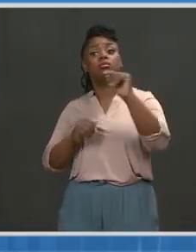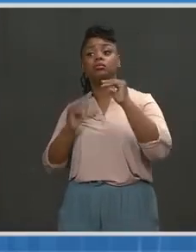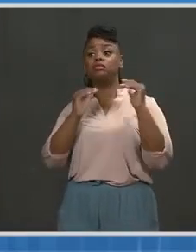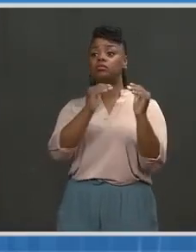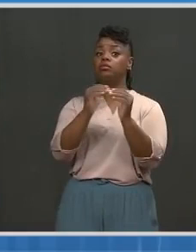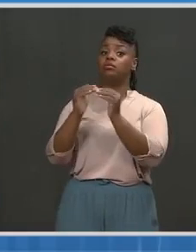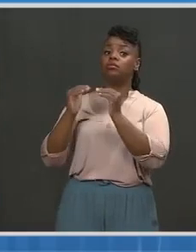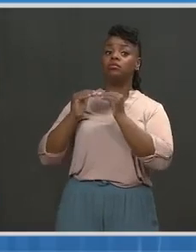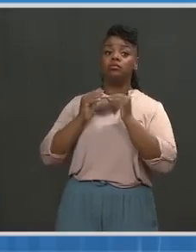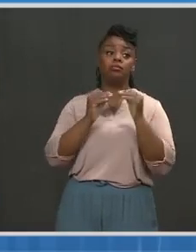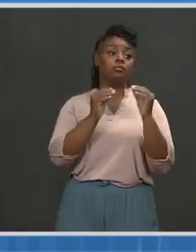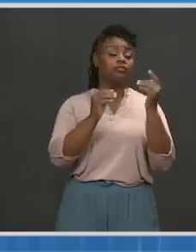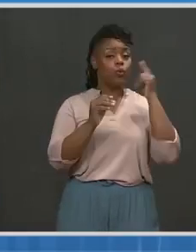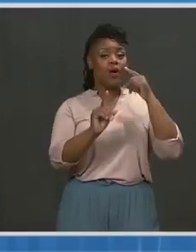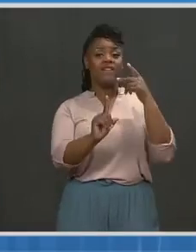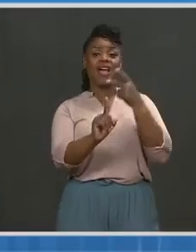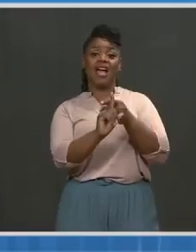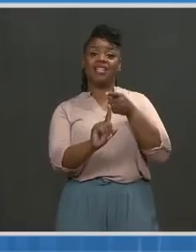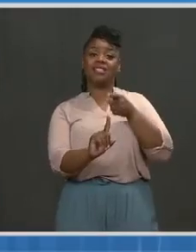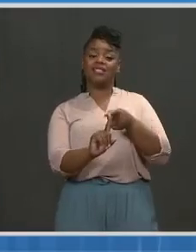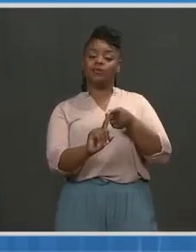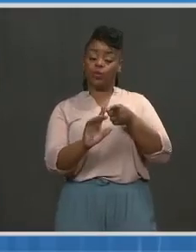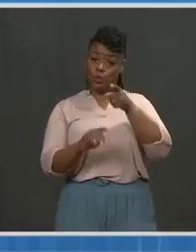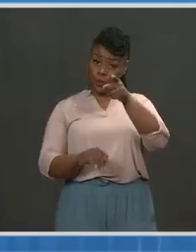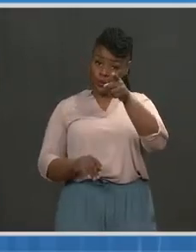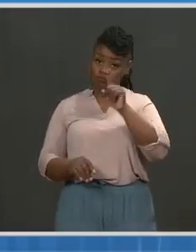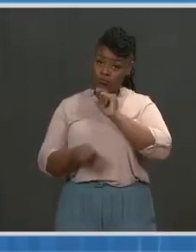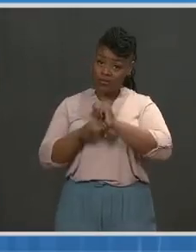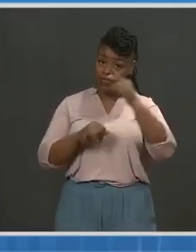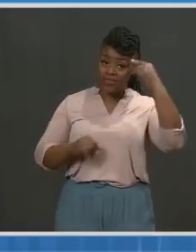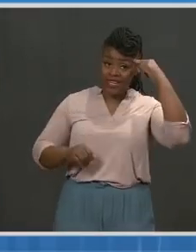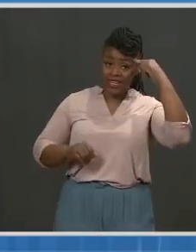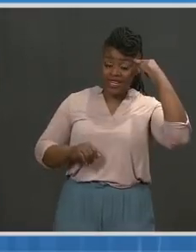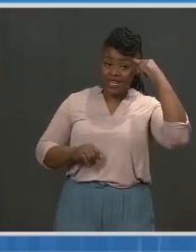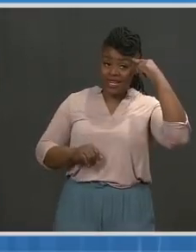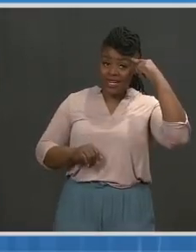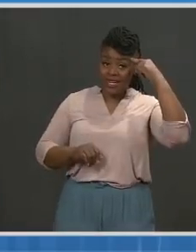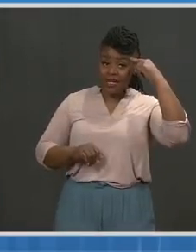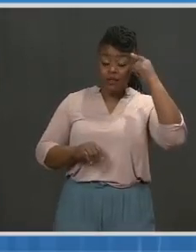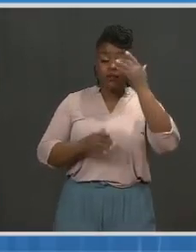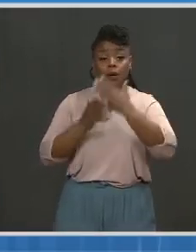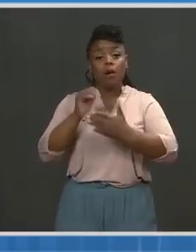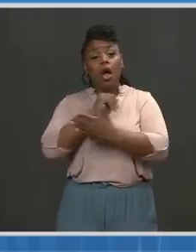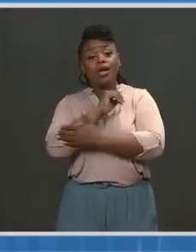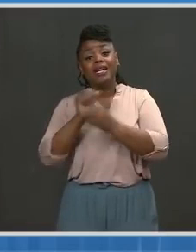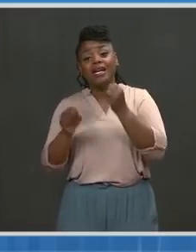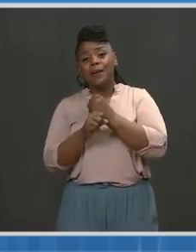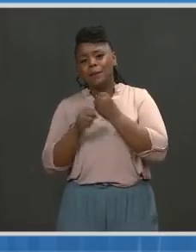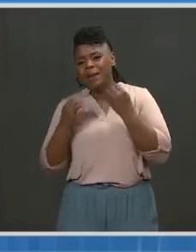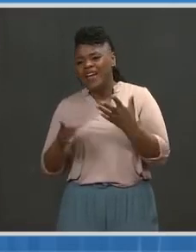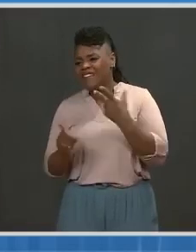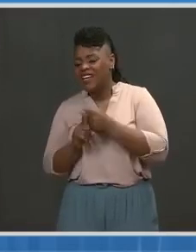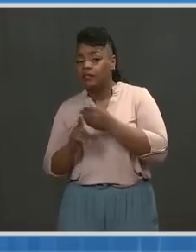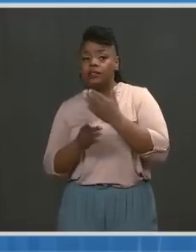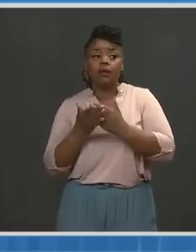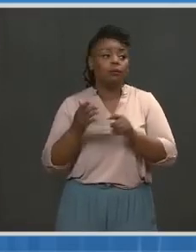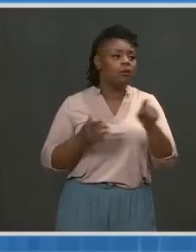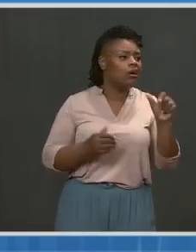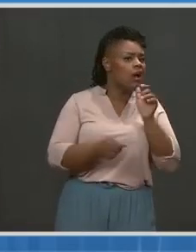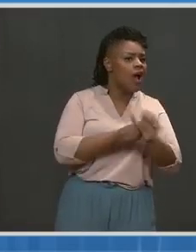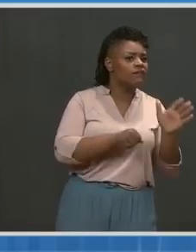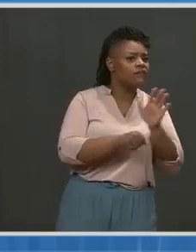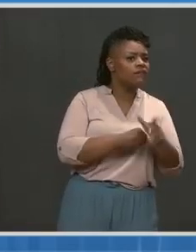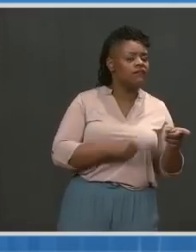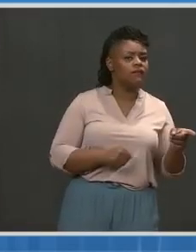vaccine hoarding, if you want to call that, could make the pandemic last longer? And Dr. Fauci, are you meeting